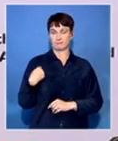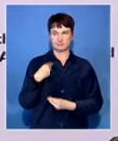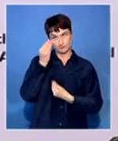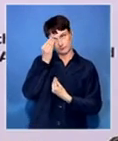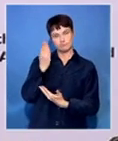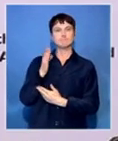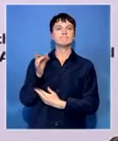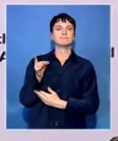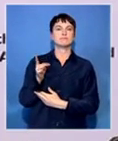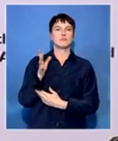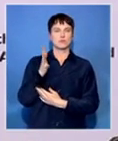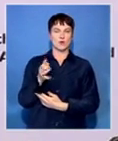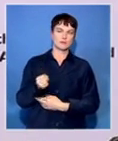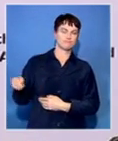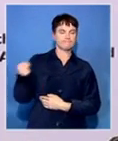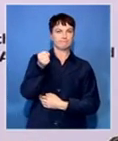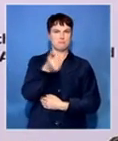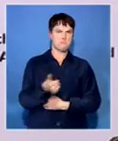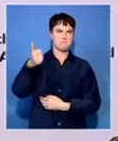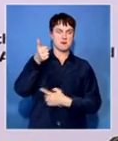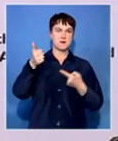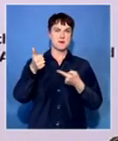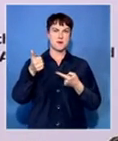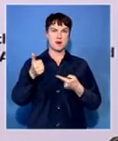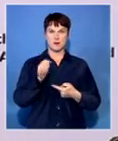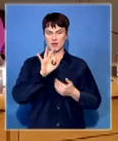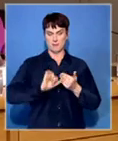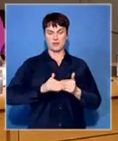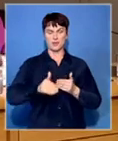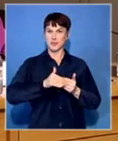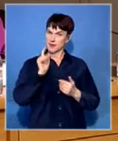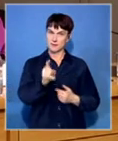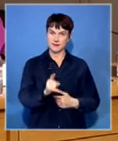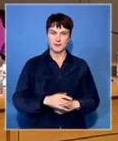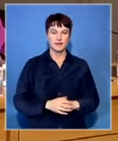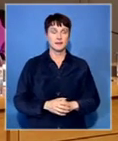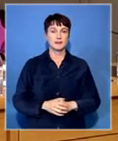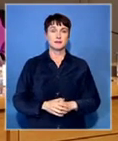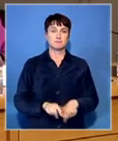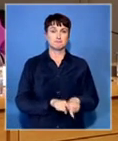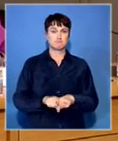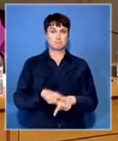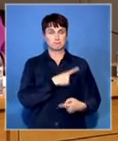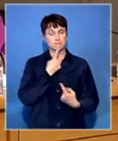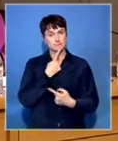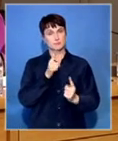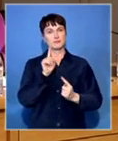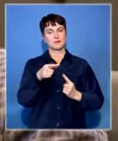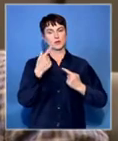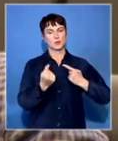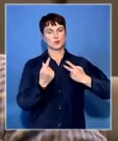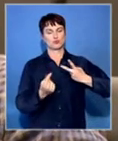ensure that we can appoint a chief executive officer within the next three months. Motambi announced a host of measures she'd be